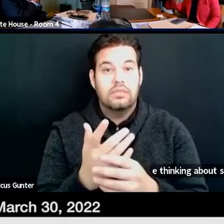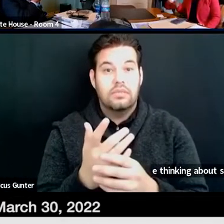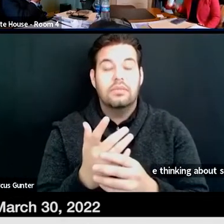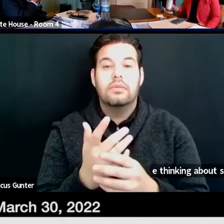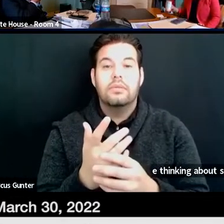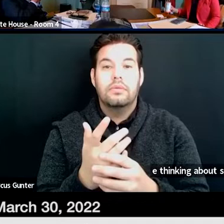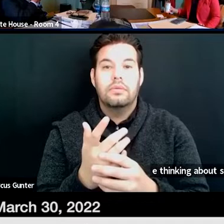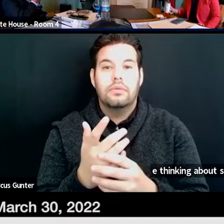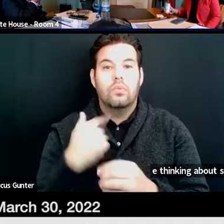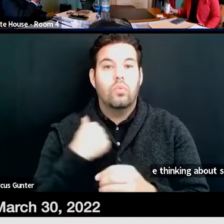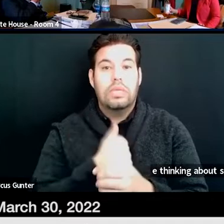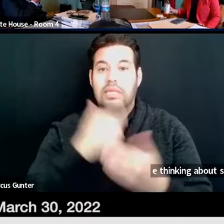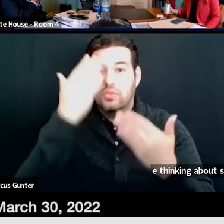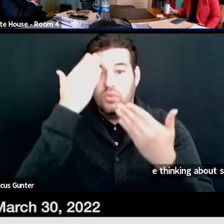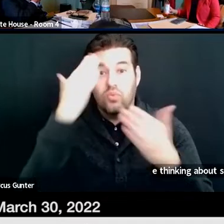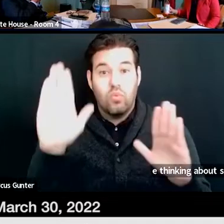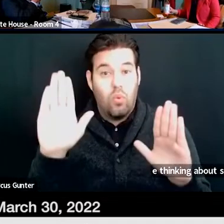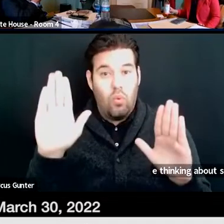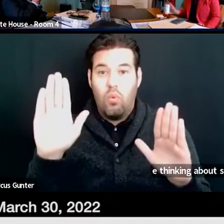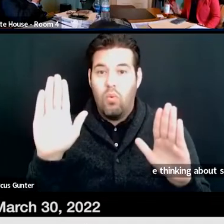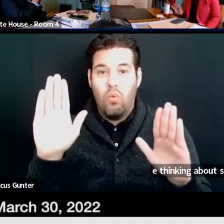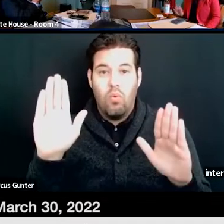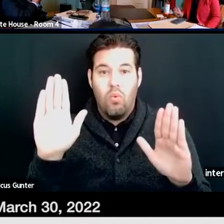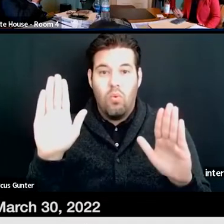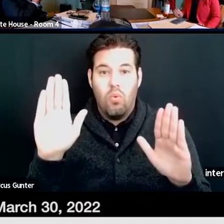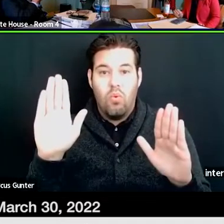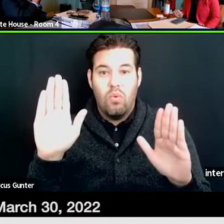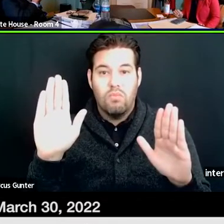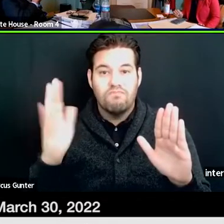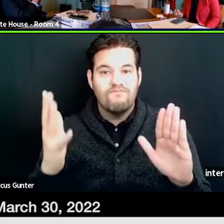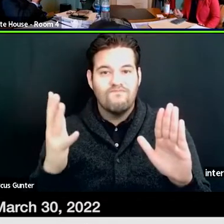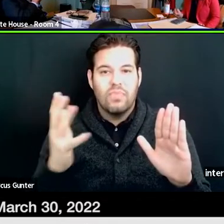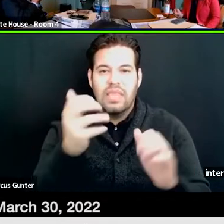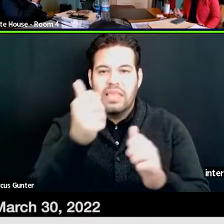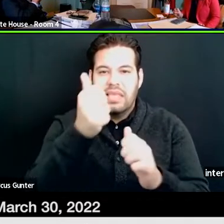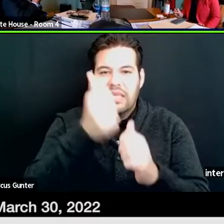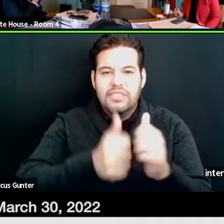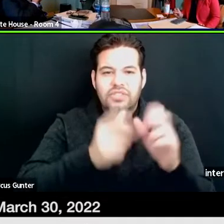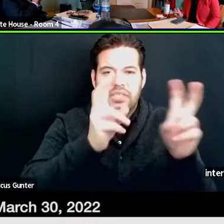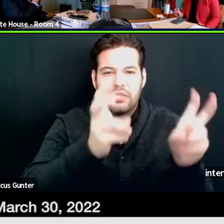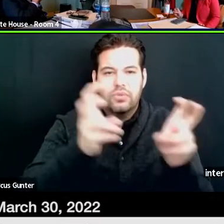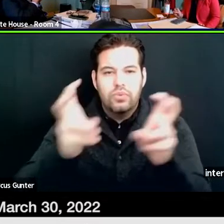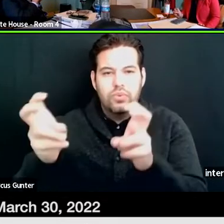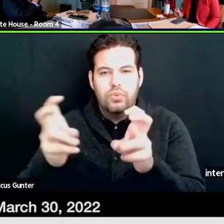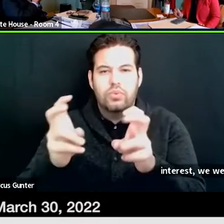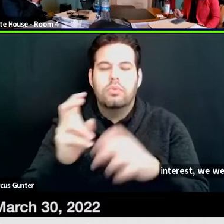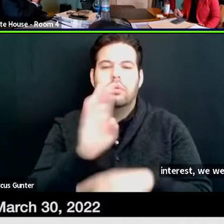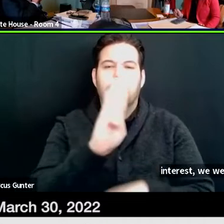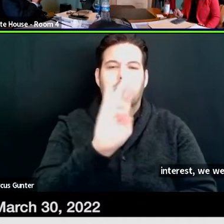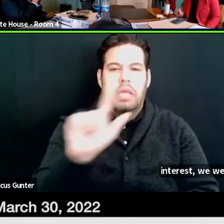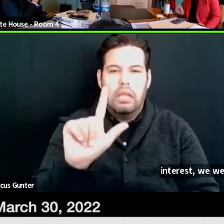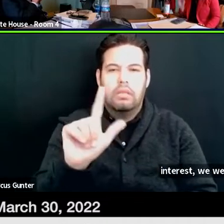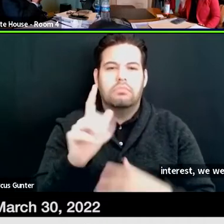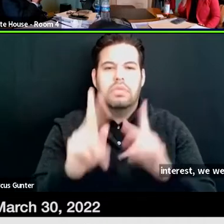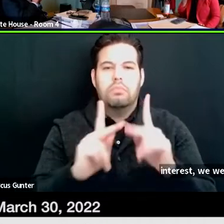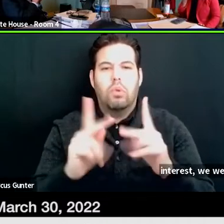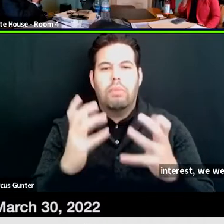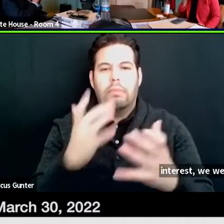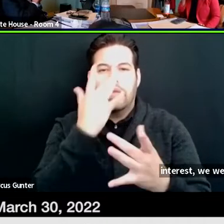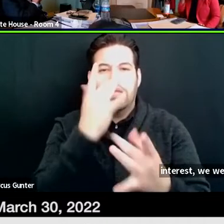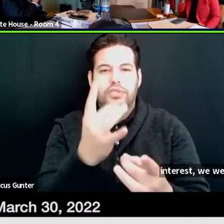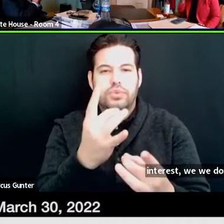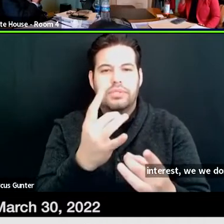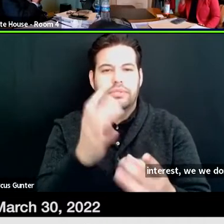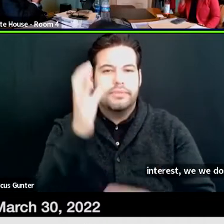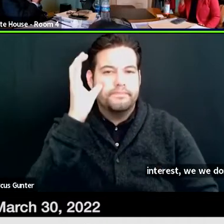don't know what issues or bills people might have an interest in.